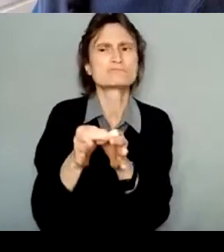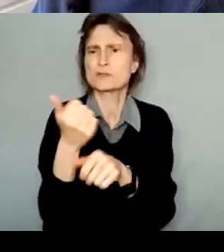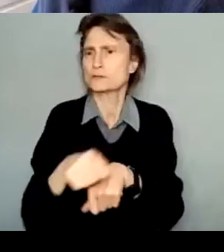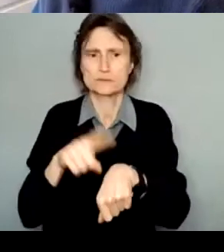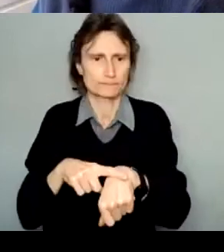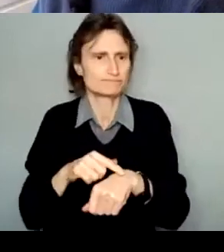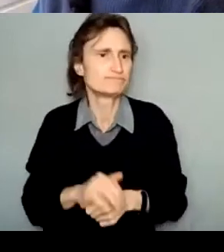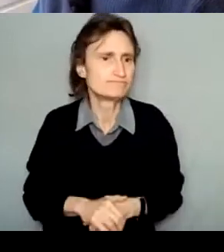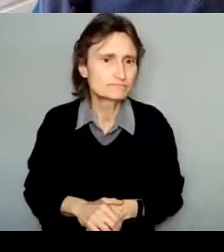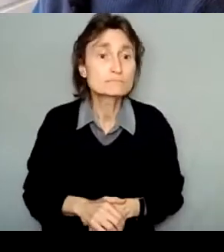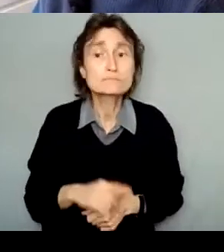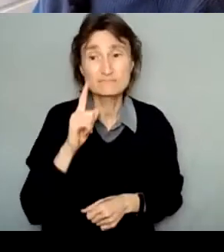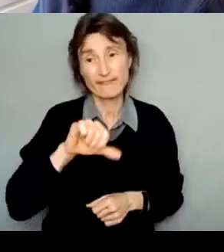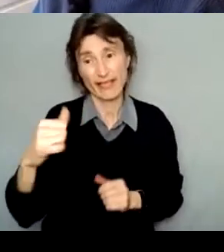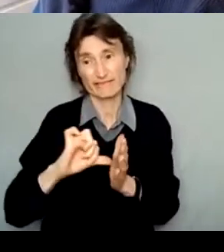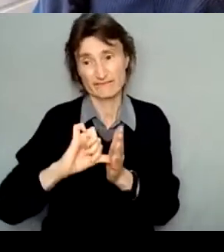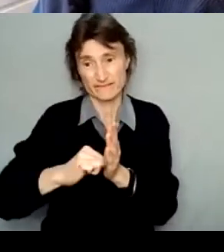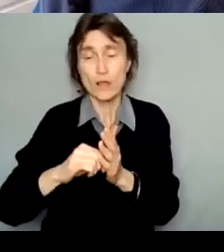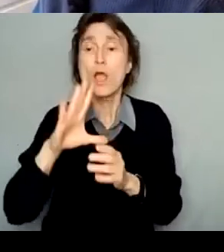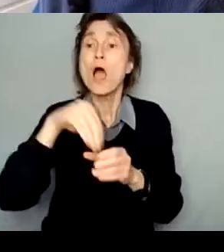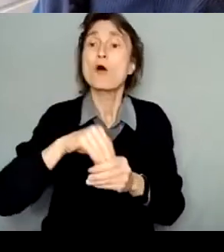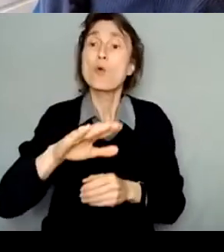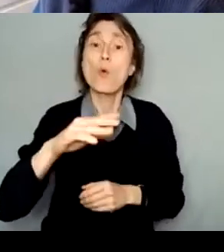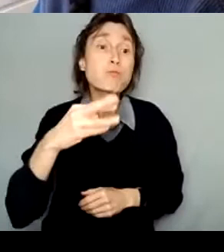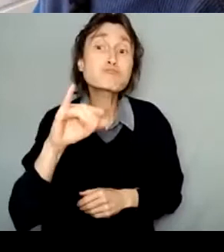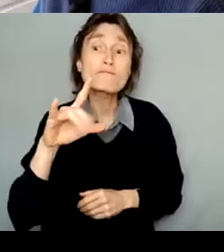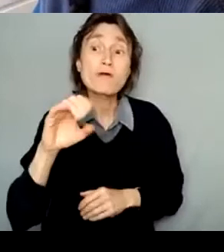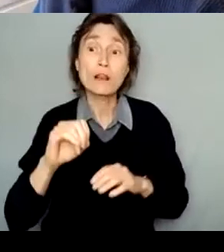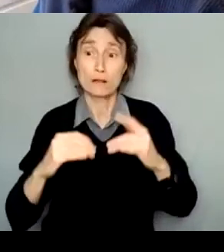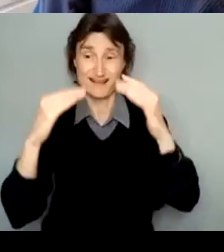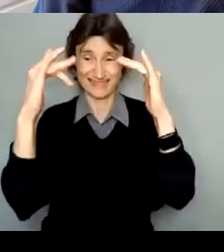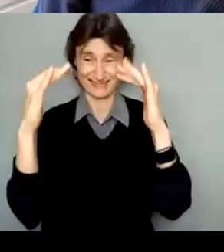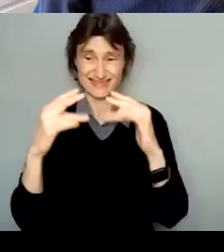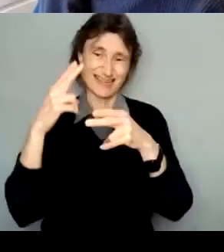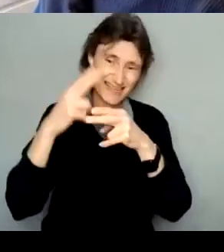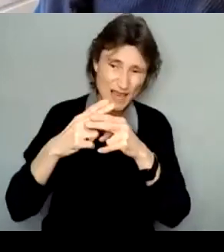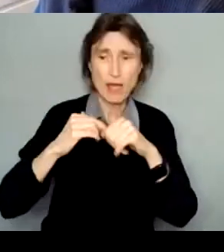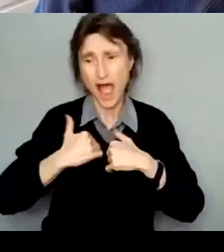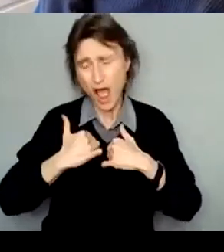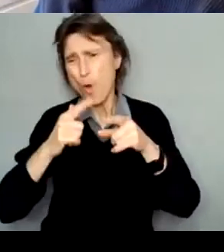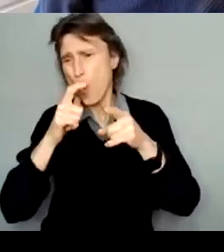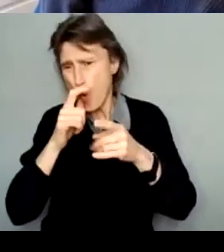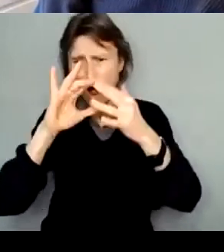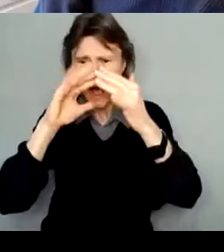And another piece that is now located in your profile is your resume or your curriculum vitae, CV.